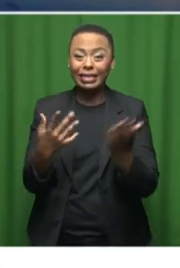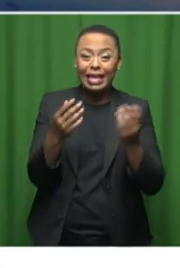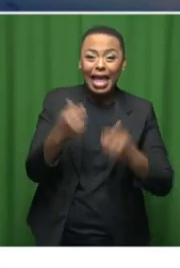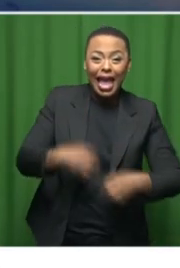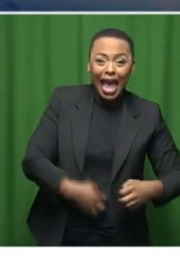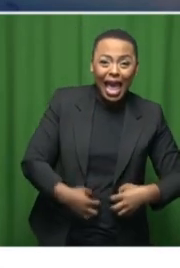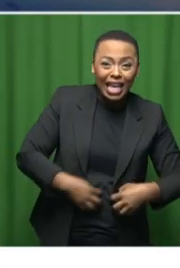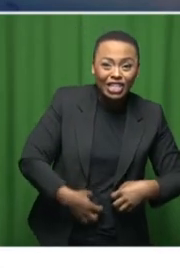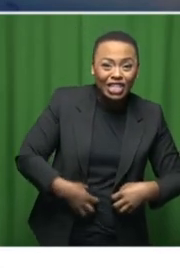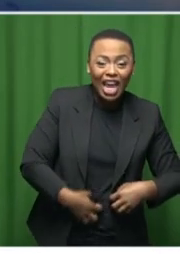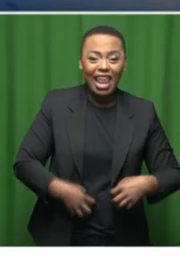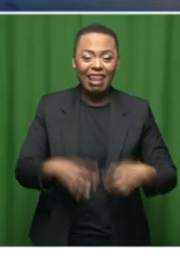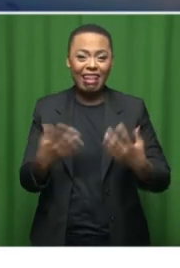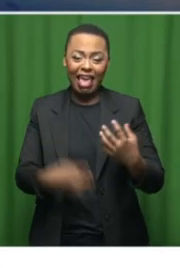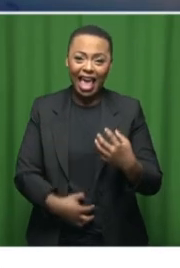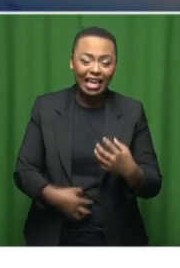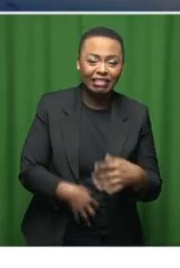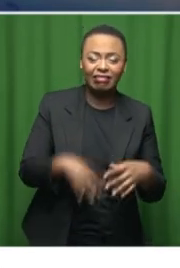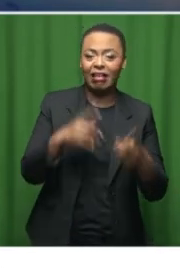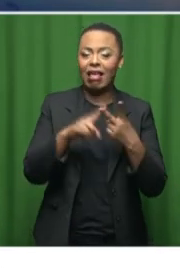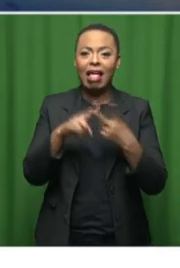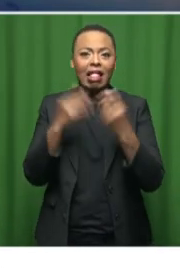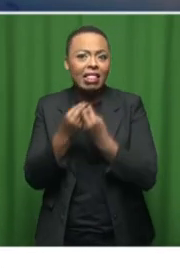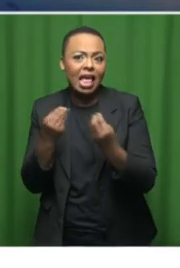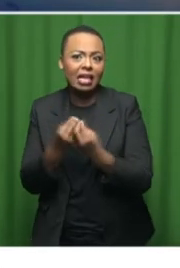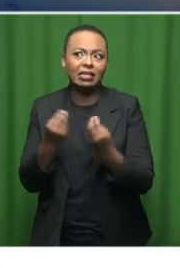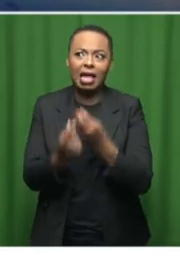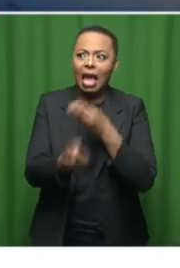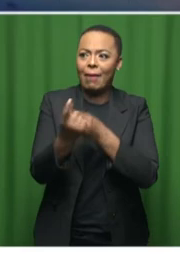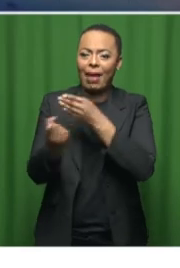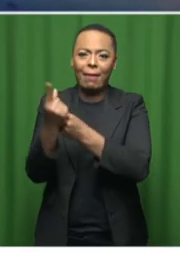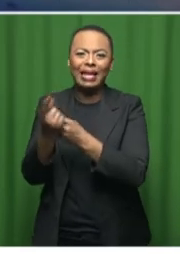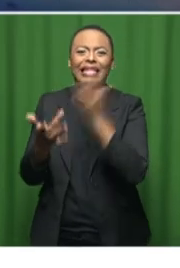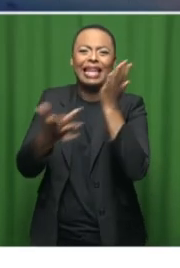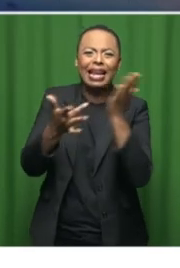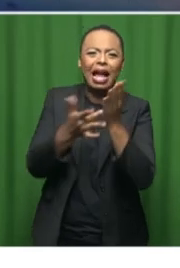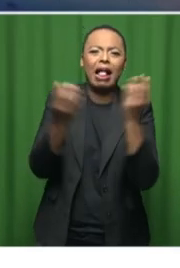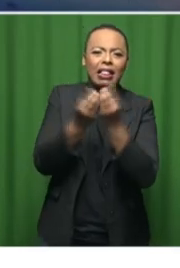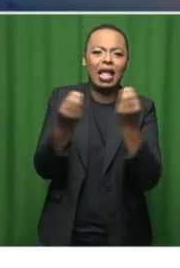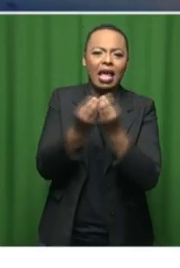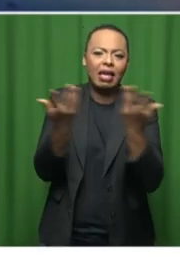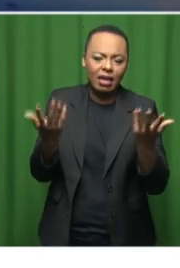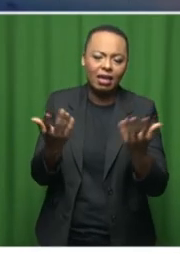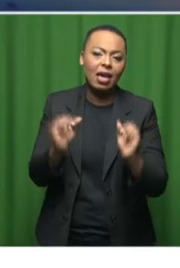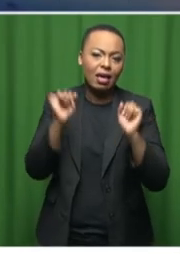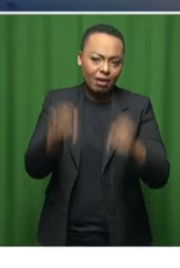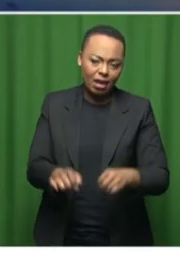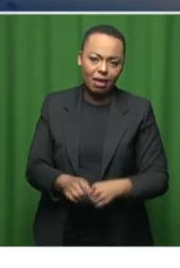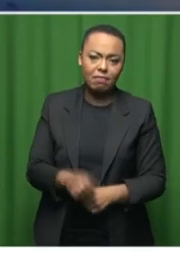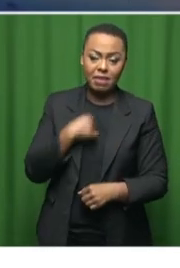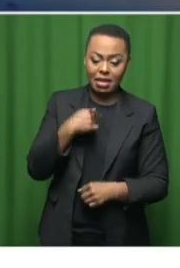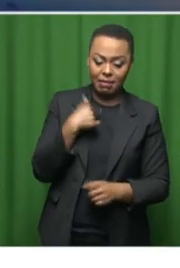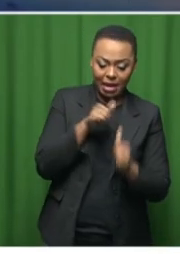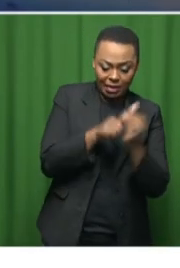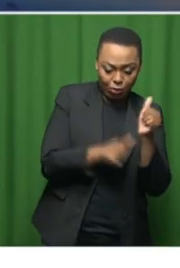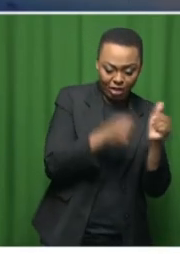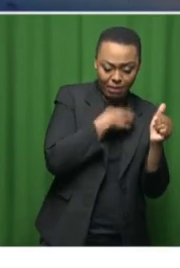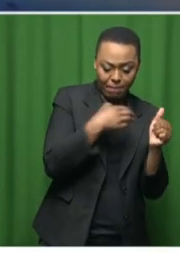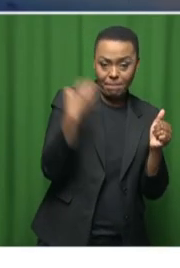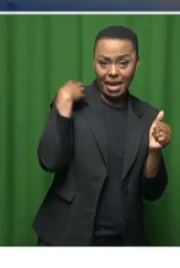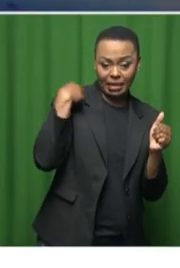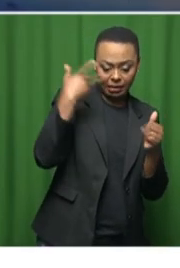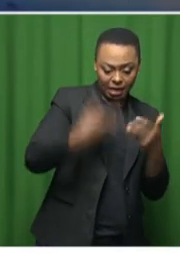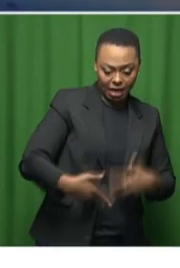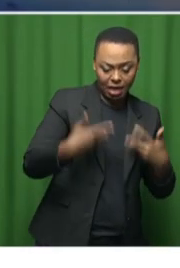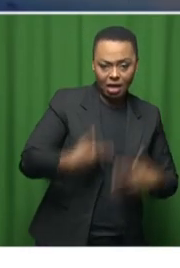speak about this and that, things that I can't talk about, despite the fact that I am the Deputy Minister. So you can't say simply because Deputy Minister,